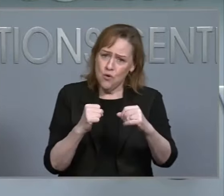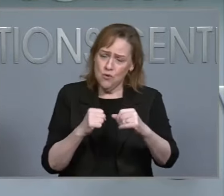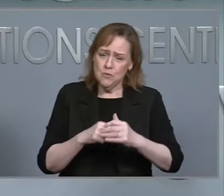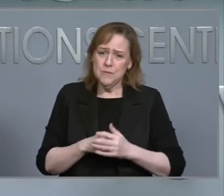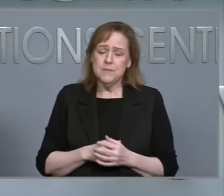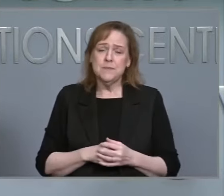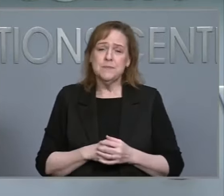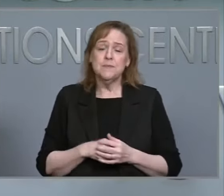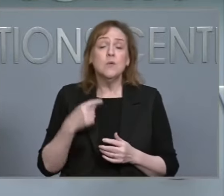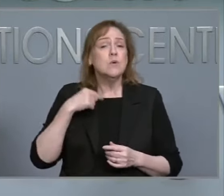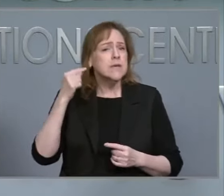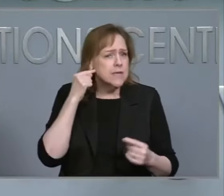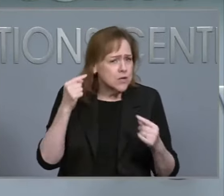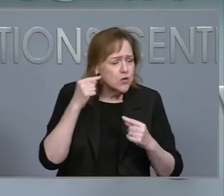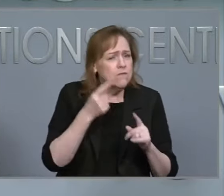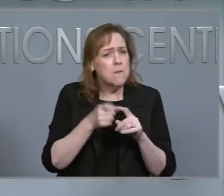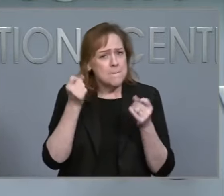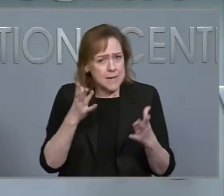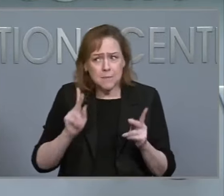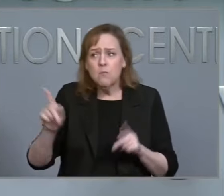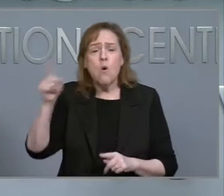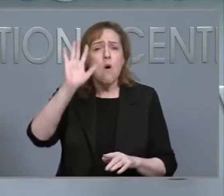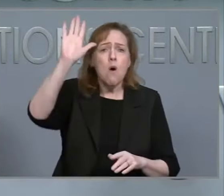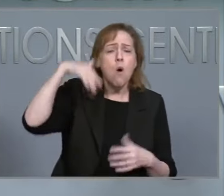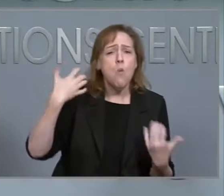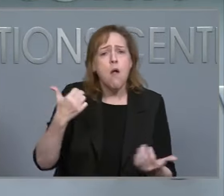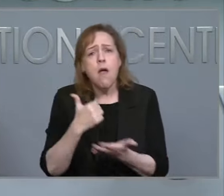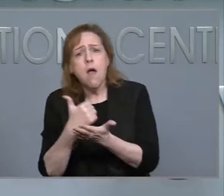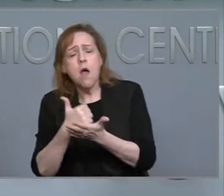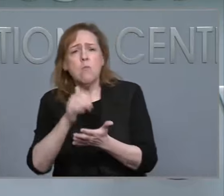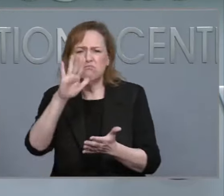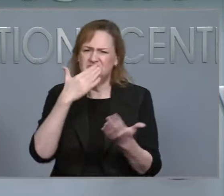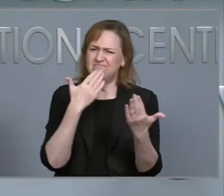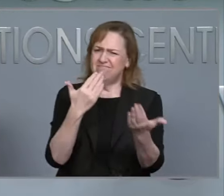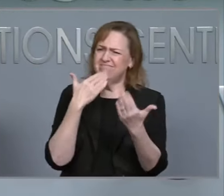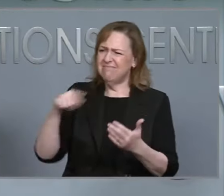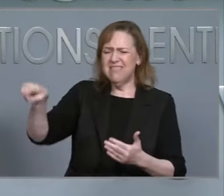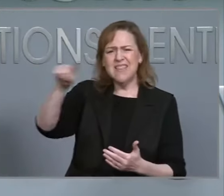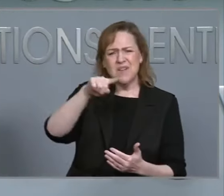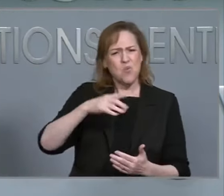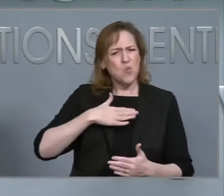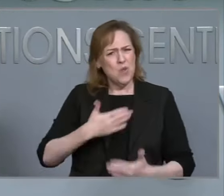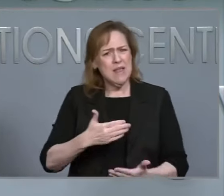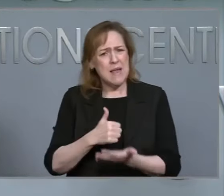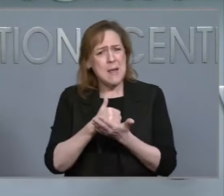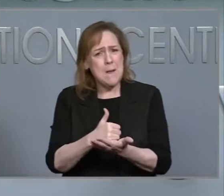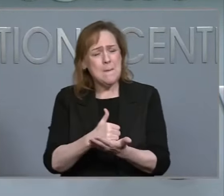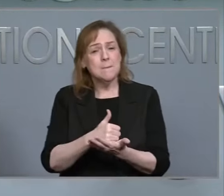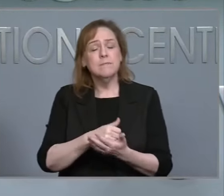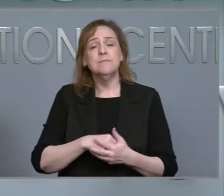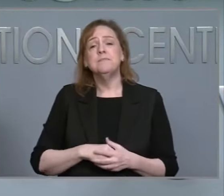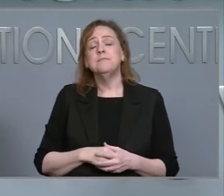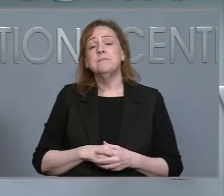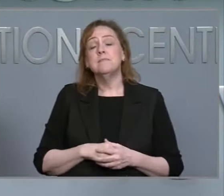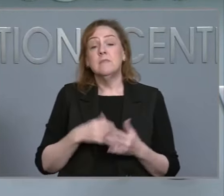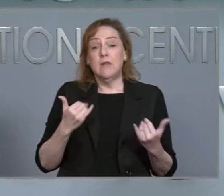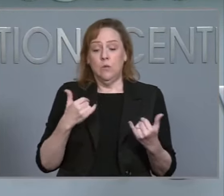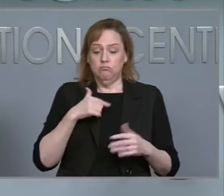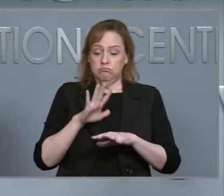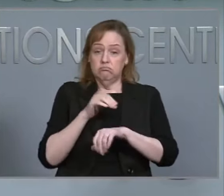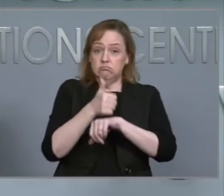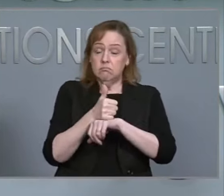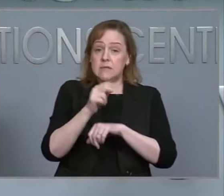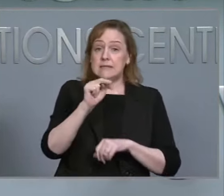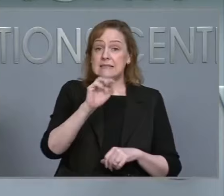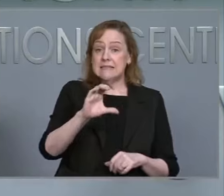We're hearing from many people who want to help, and we're grateful for that support. We're also activating the North Carolina Disaster